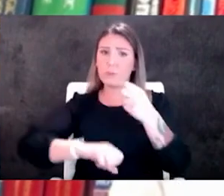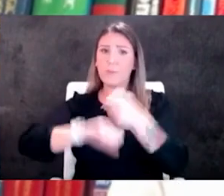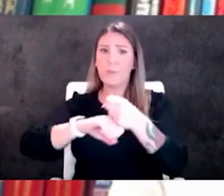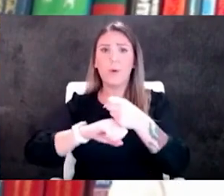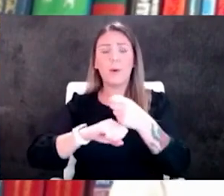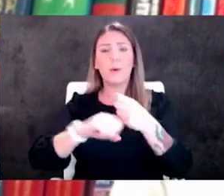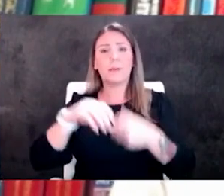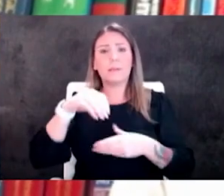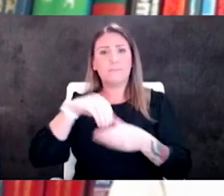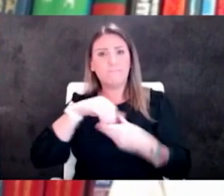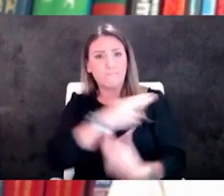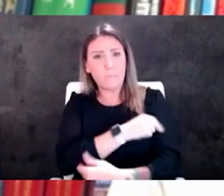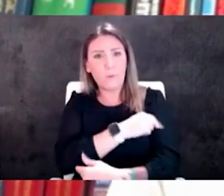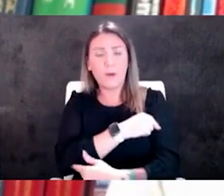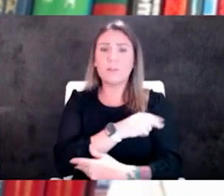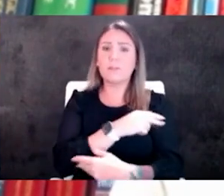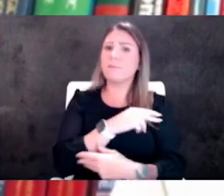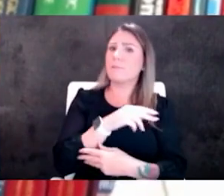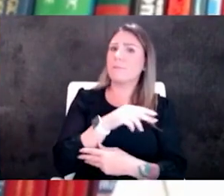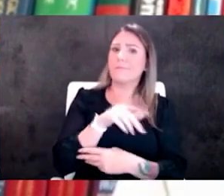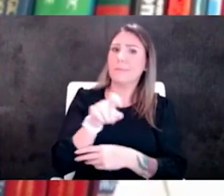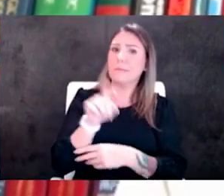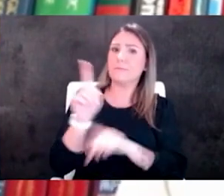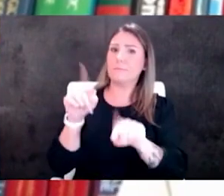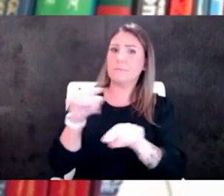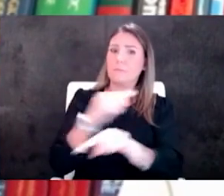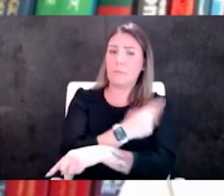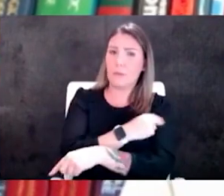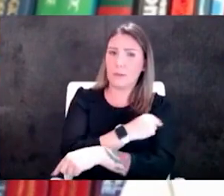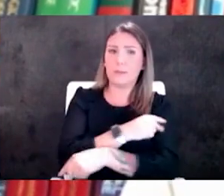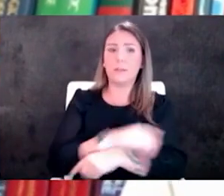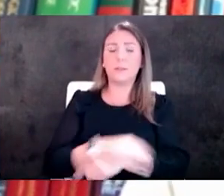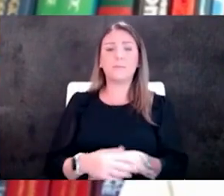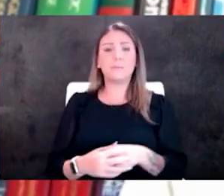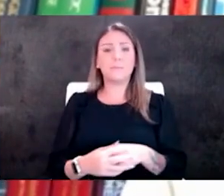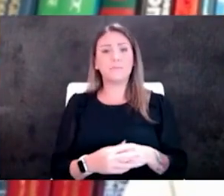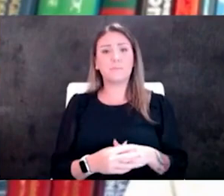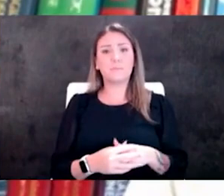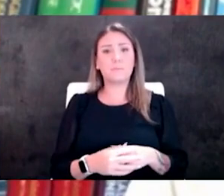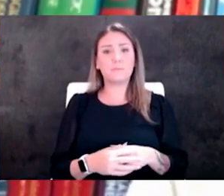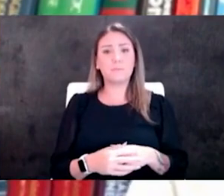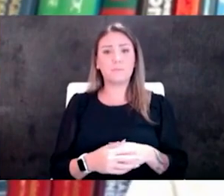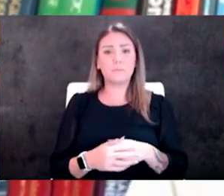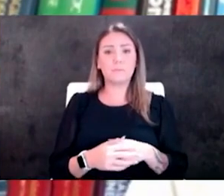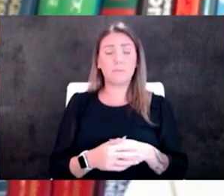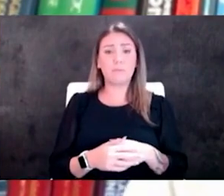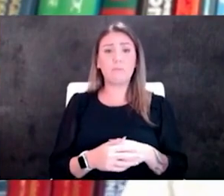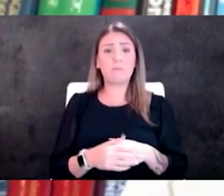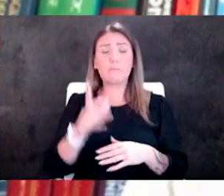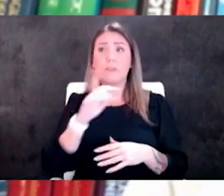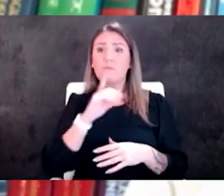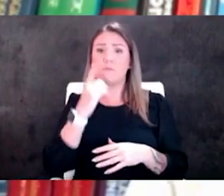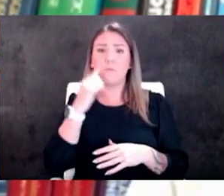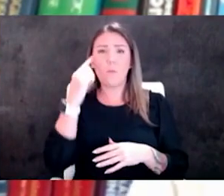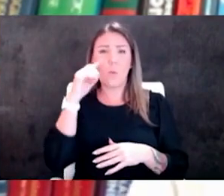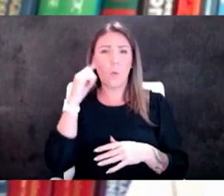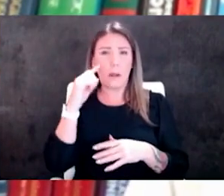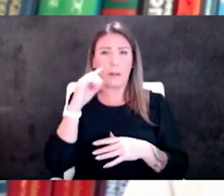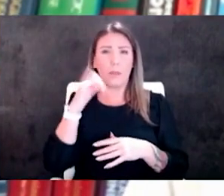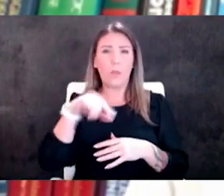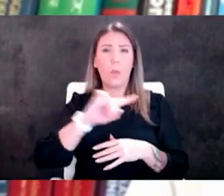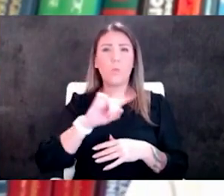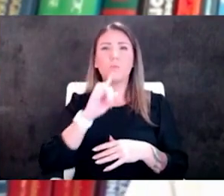hospital that need to come into the hospital that seem to be responding to the traditional treatments so far but